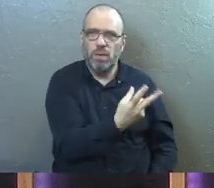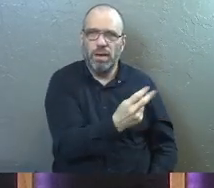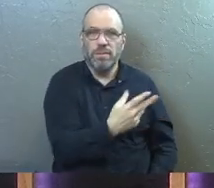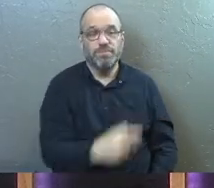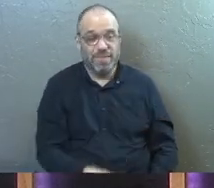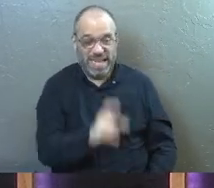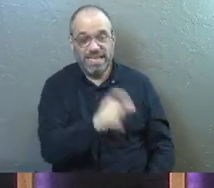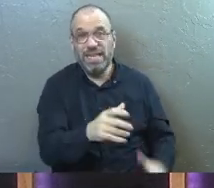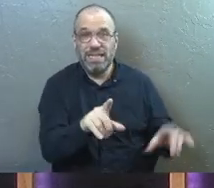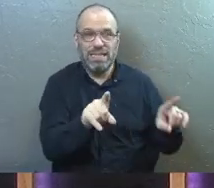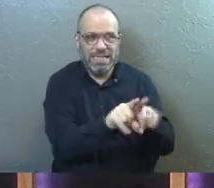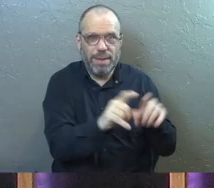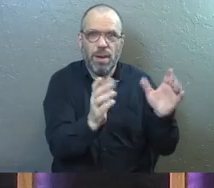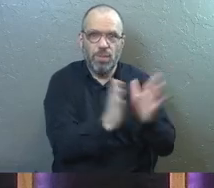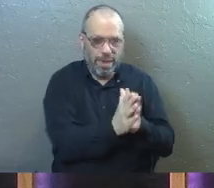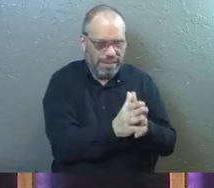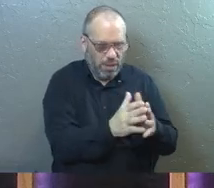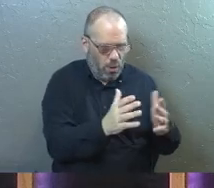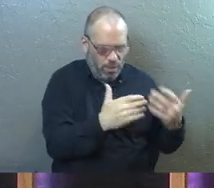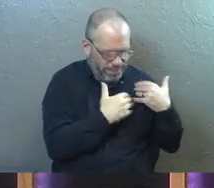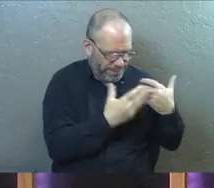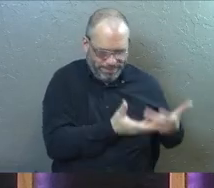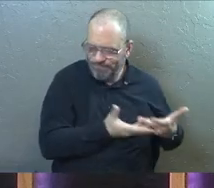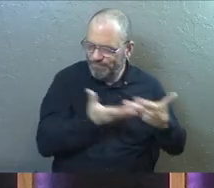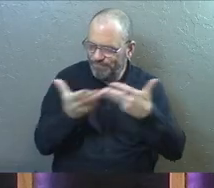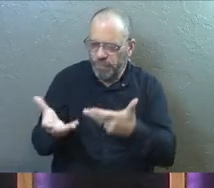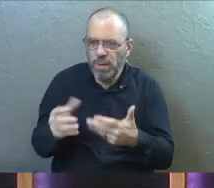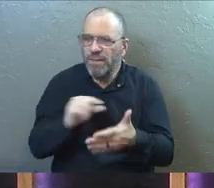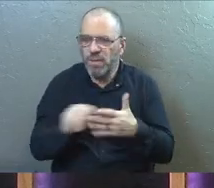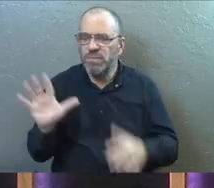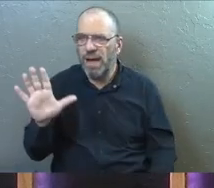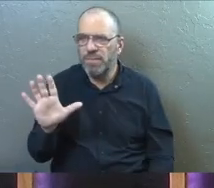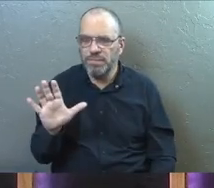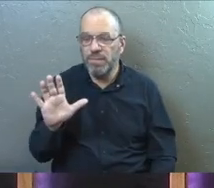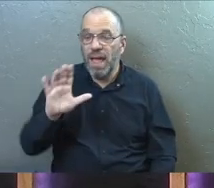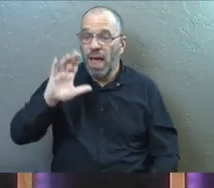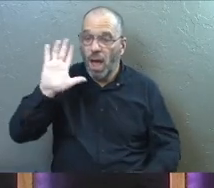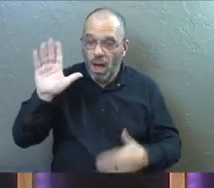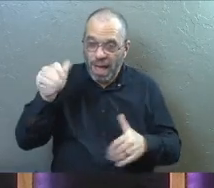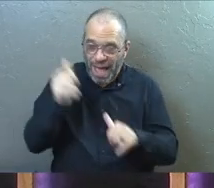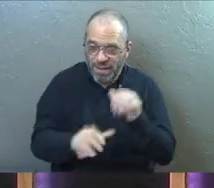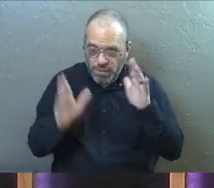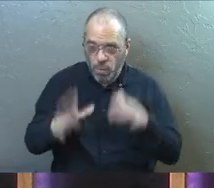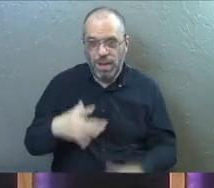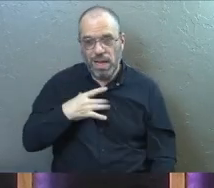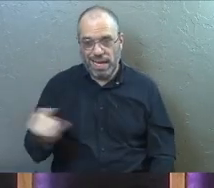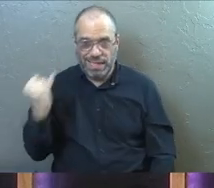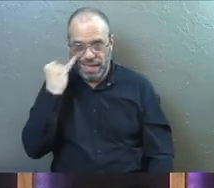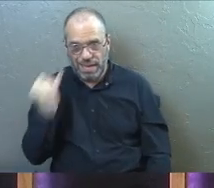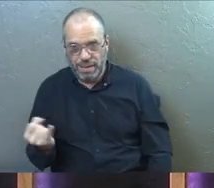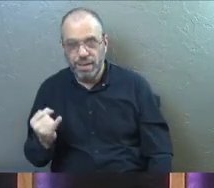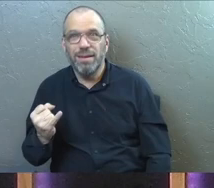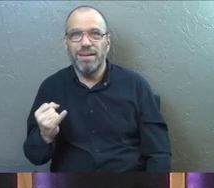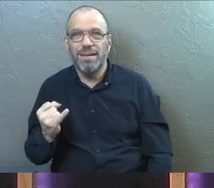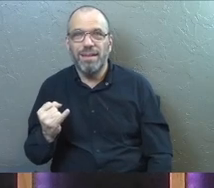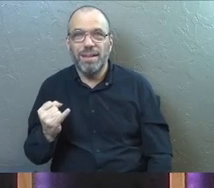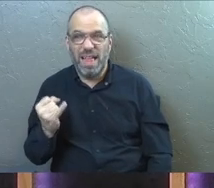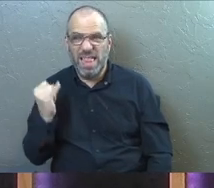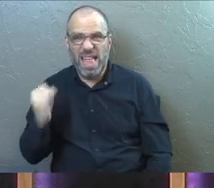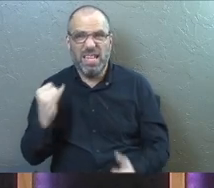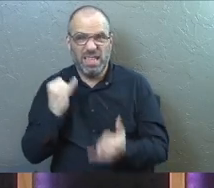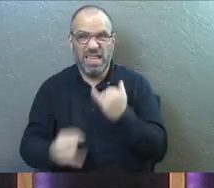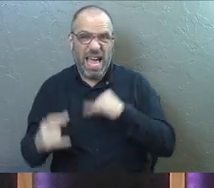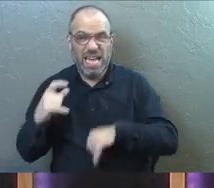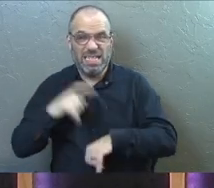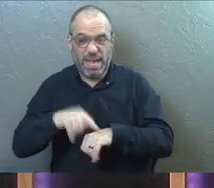They needed to stay in prayer so they're delegating ministry. Verse five, everyone liked this idea and that's the last time that